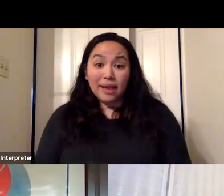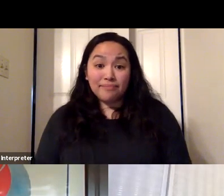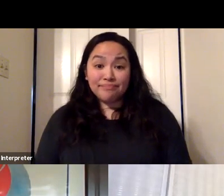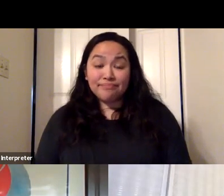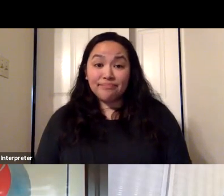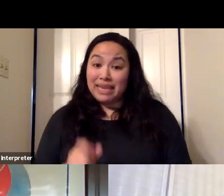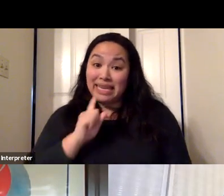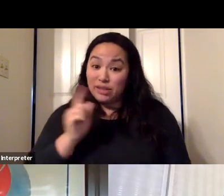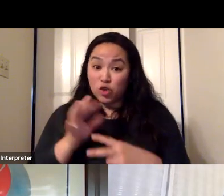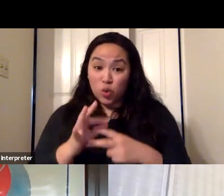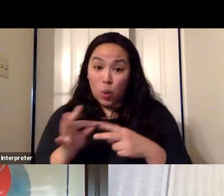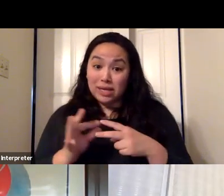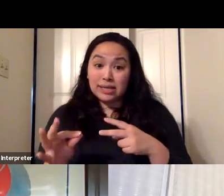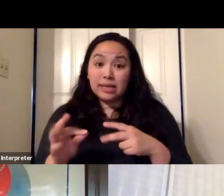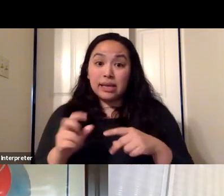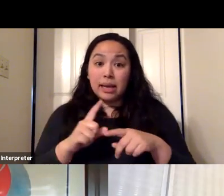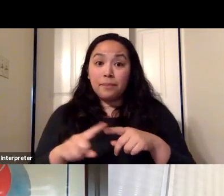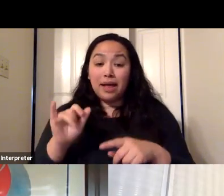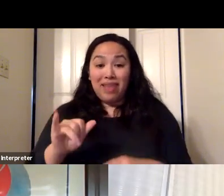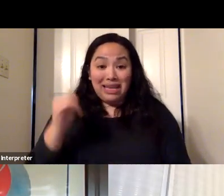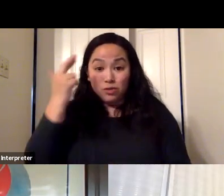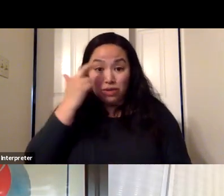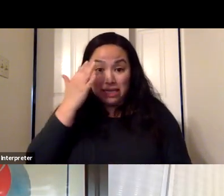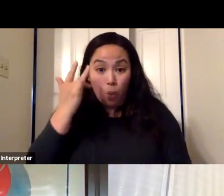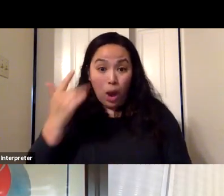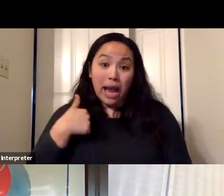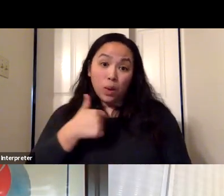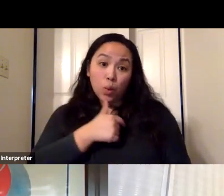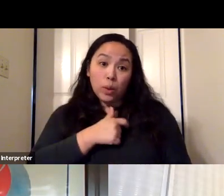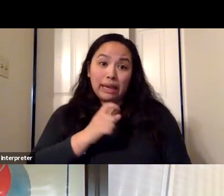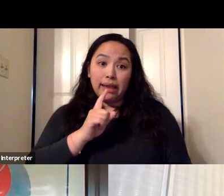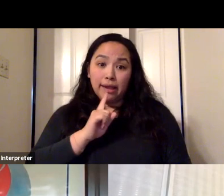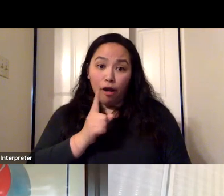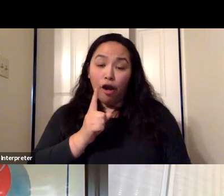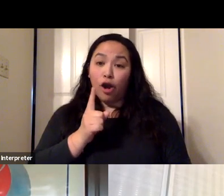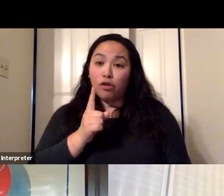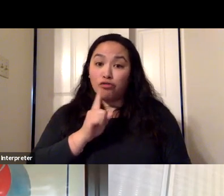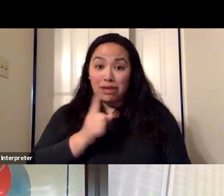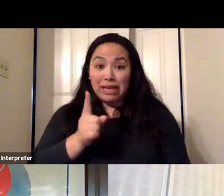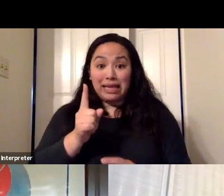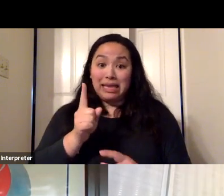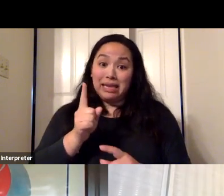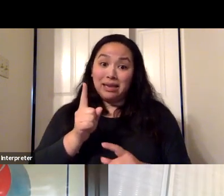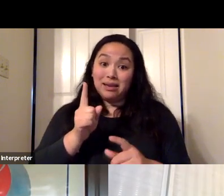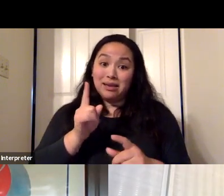it's a choice, but that's why we're out here really, you know, speaking to the benefits of vaccination.